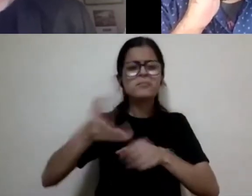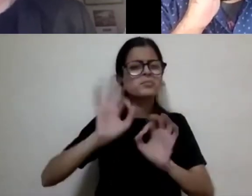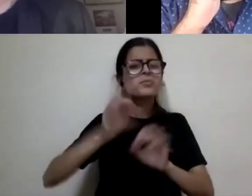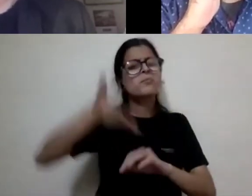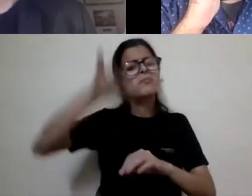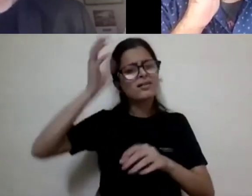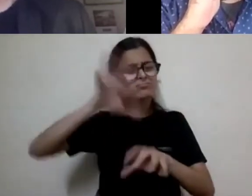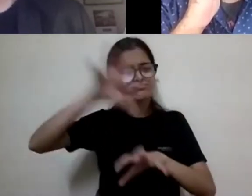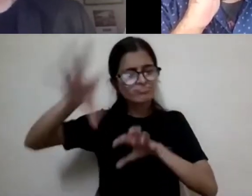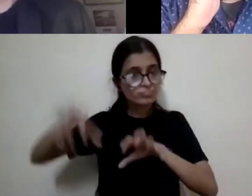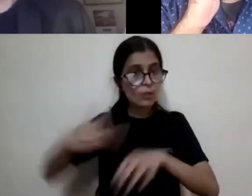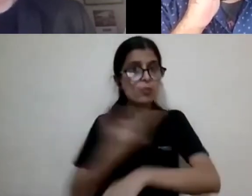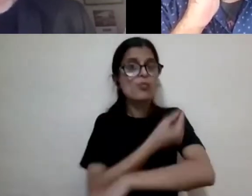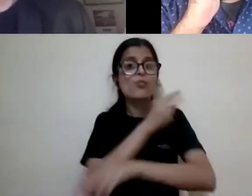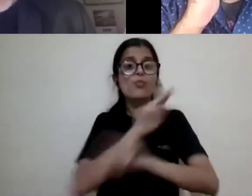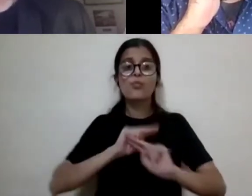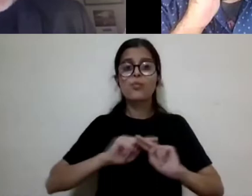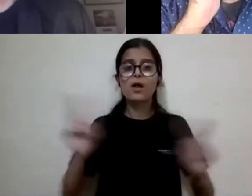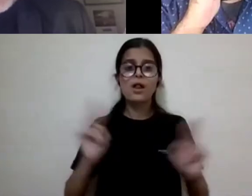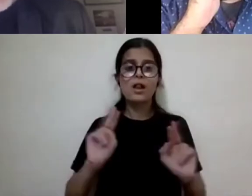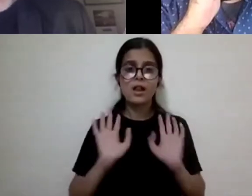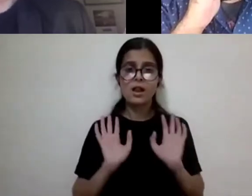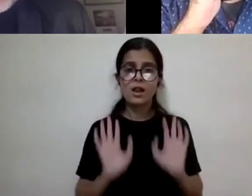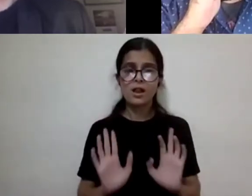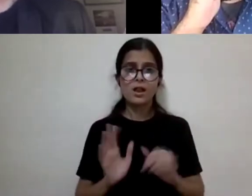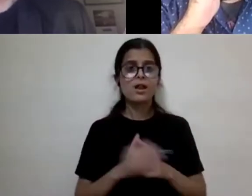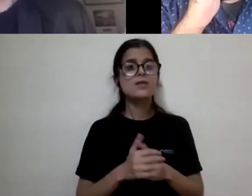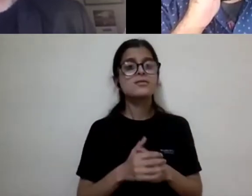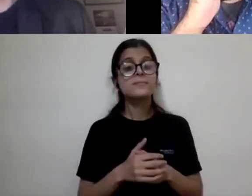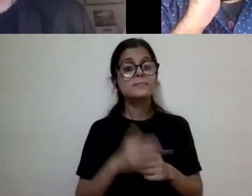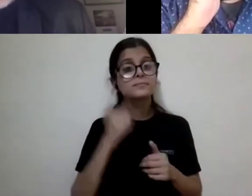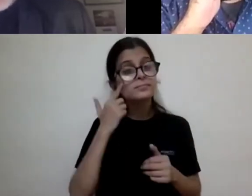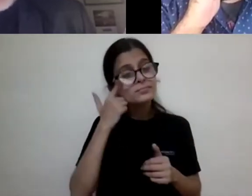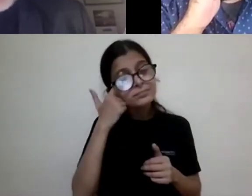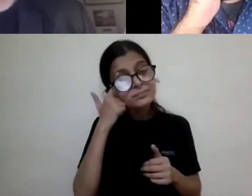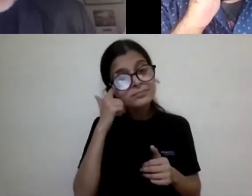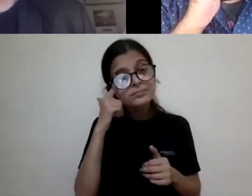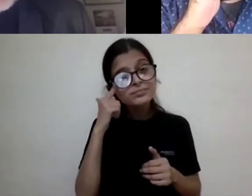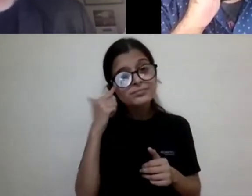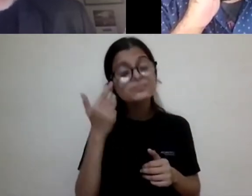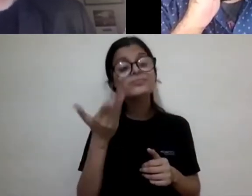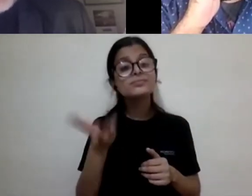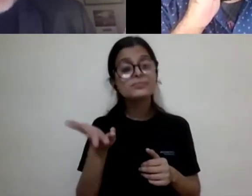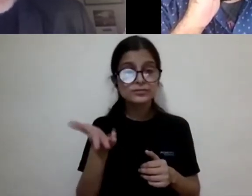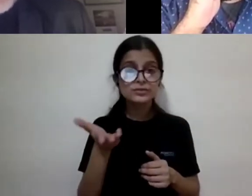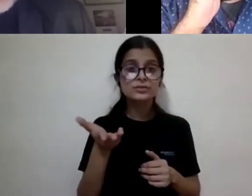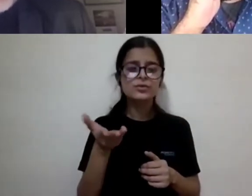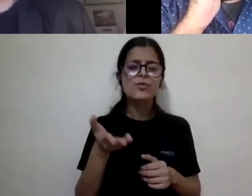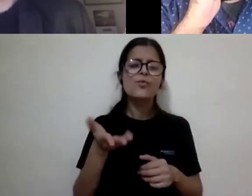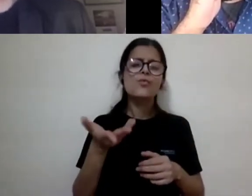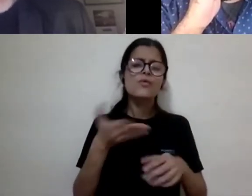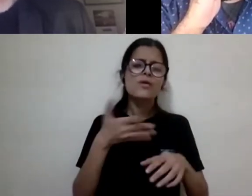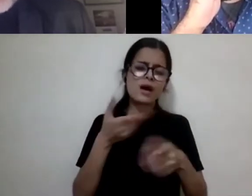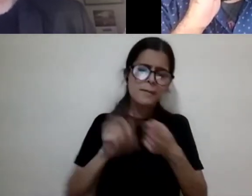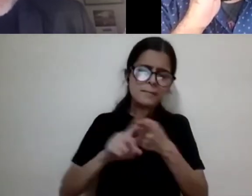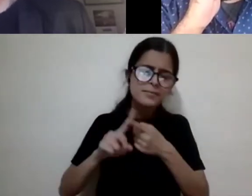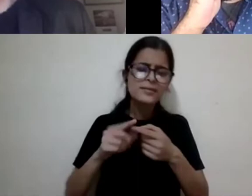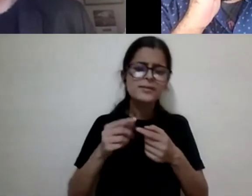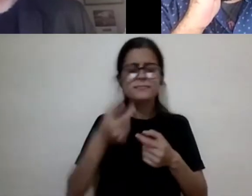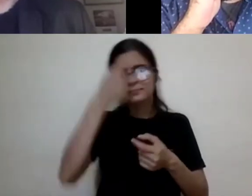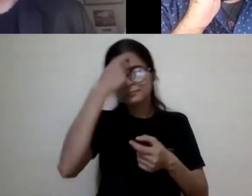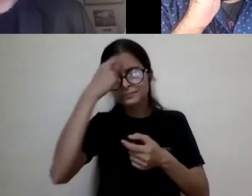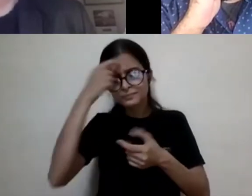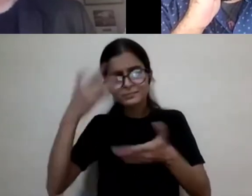vaccinated. So, um, you know, so this sense of, of, of the vulnerability, the need for, for